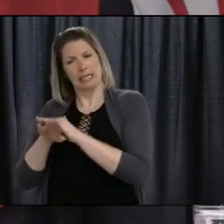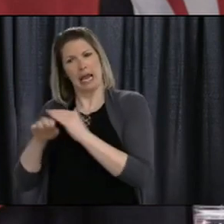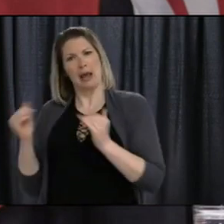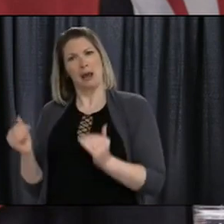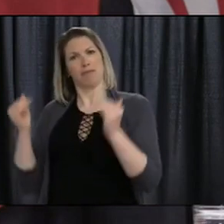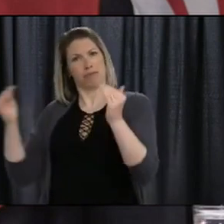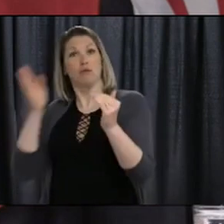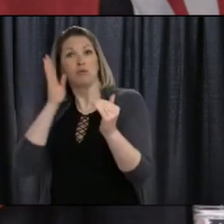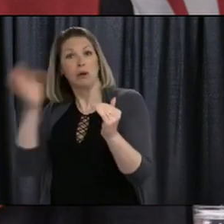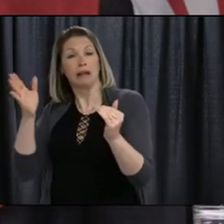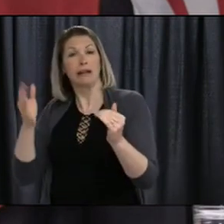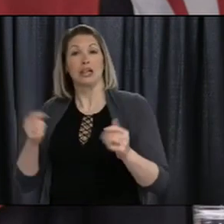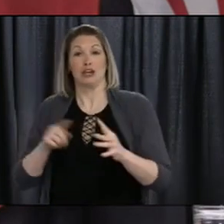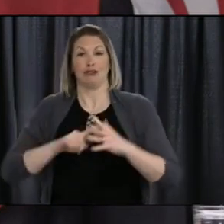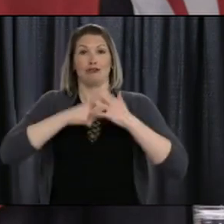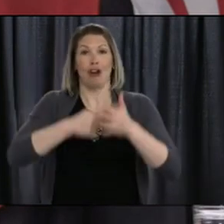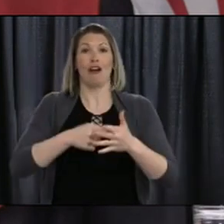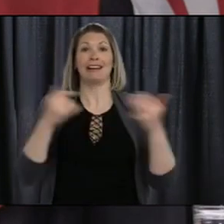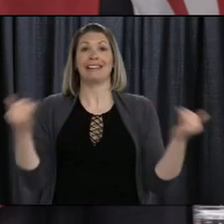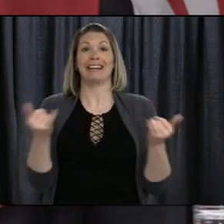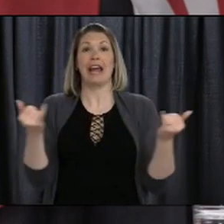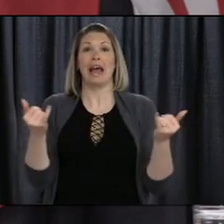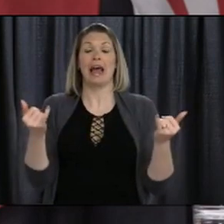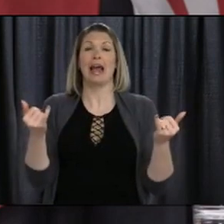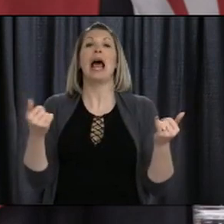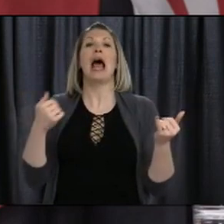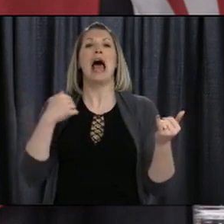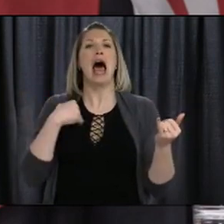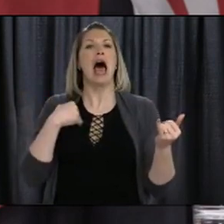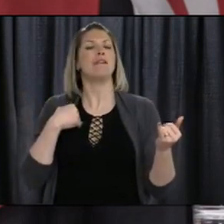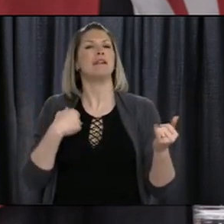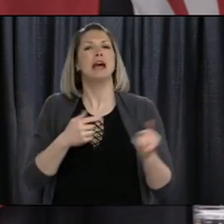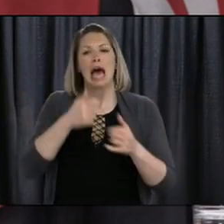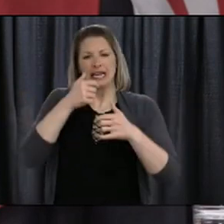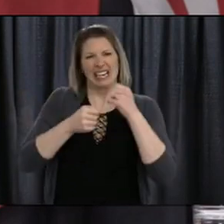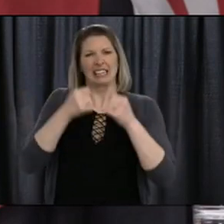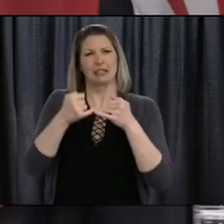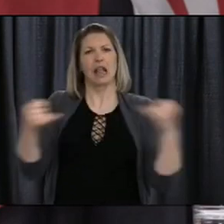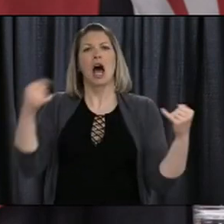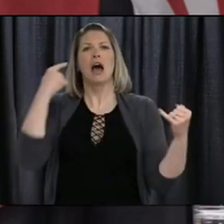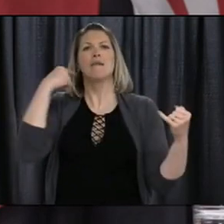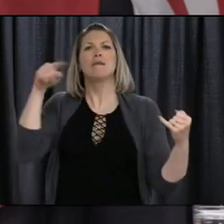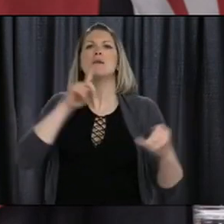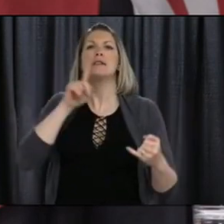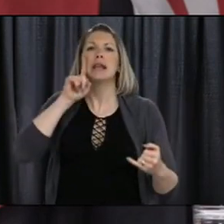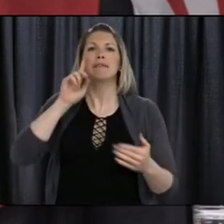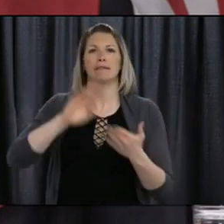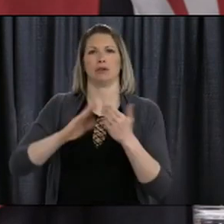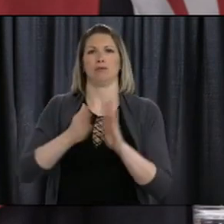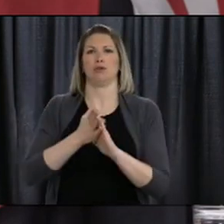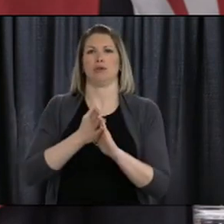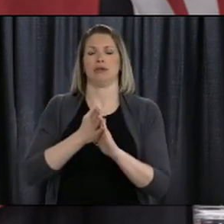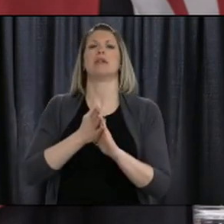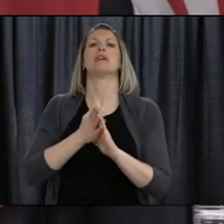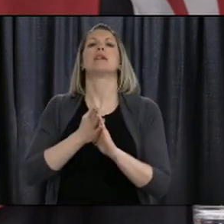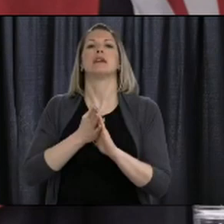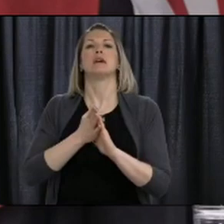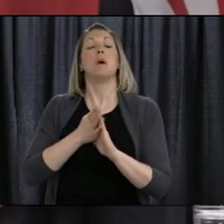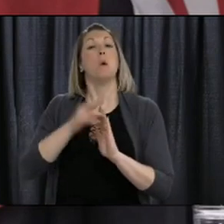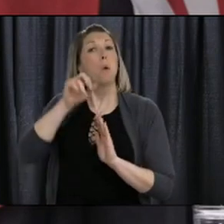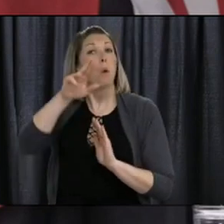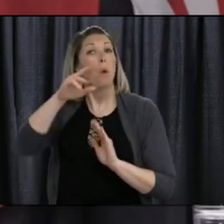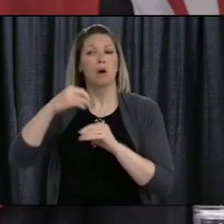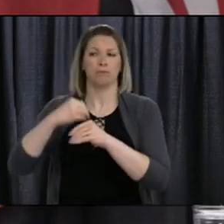communication is available through a dedicated cellular text line or through a dedicated line for video